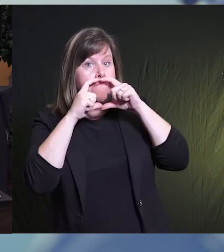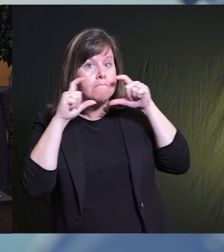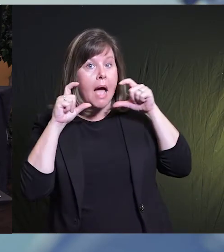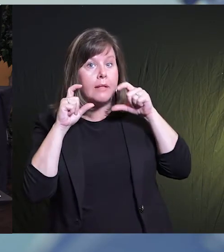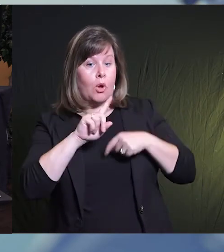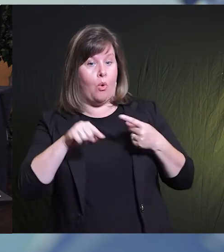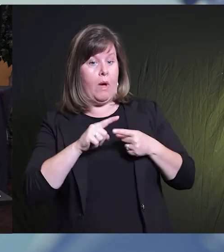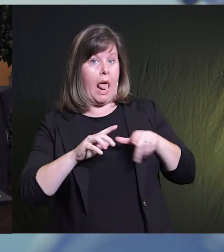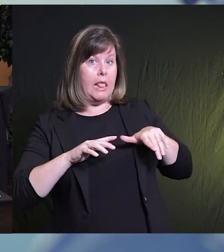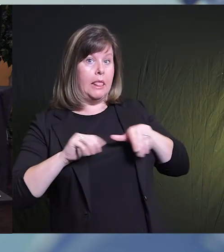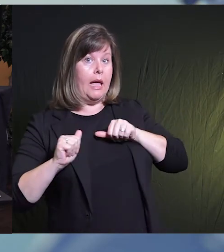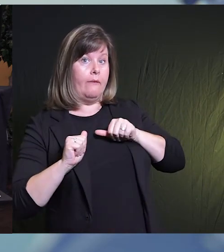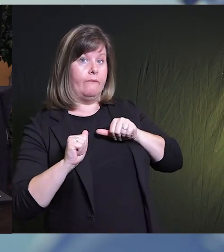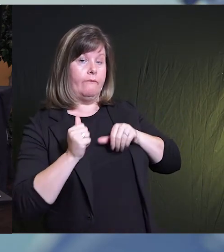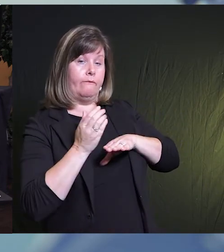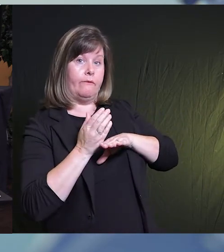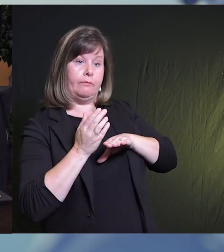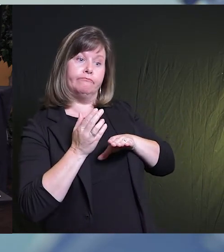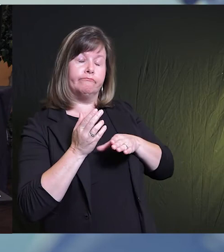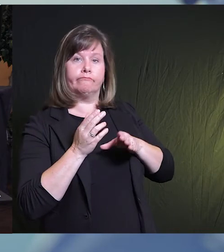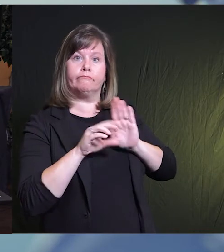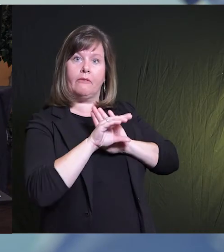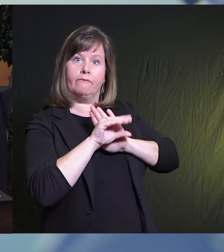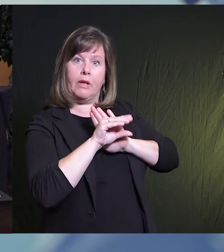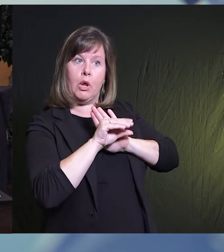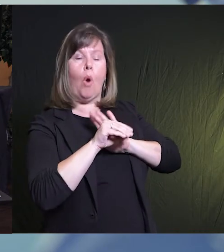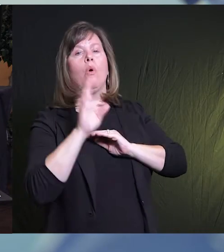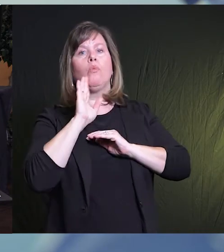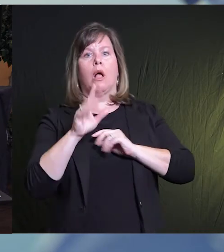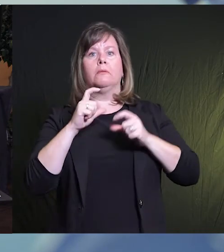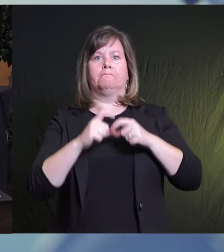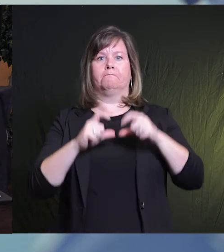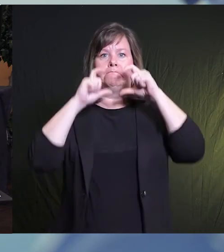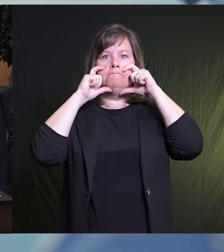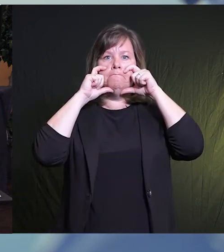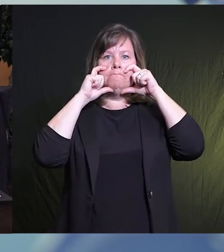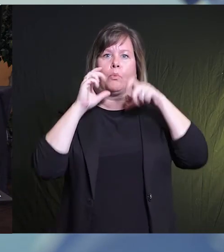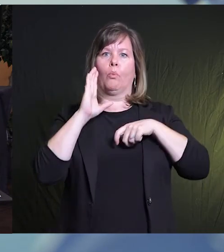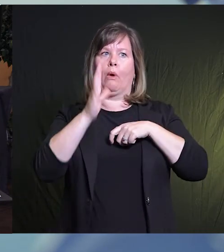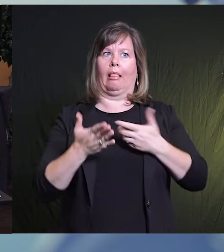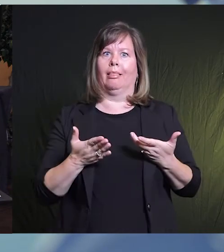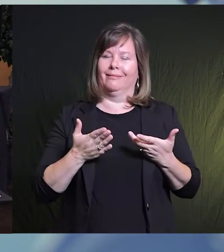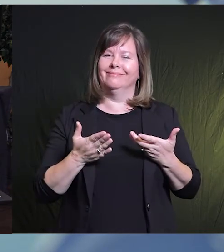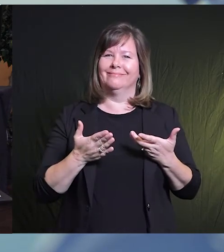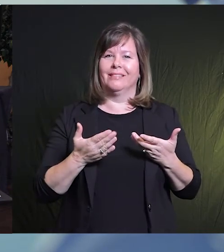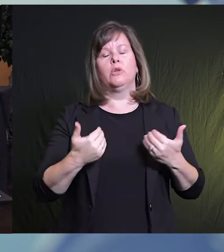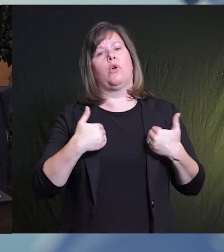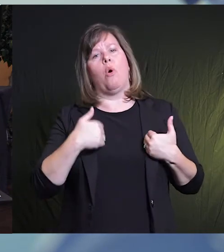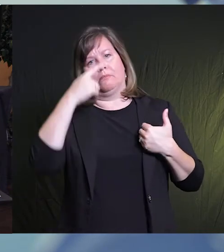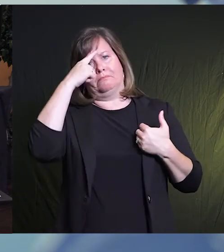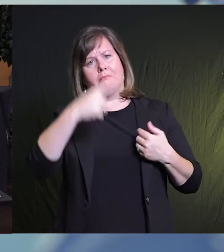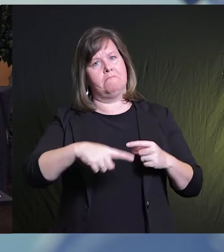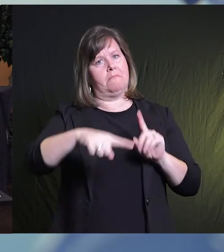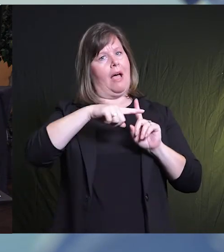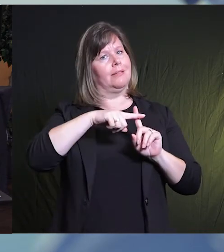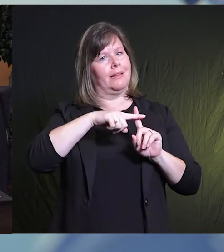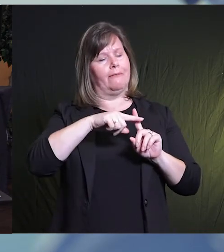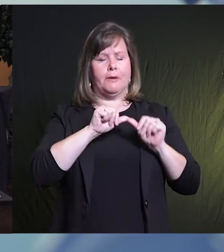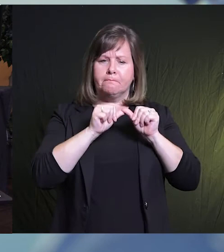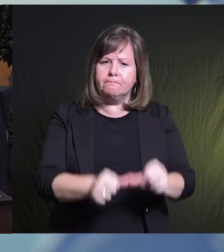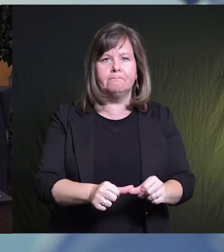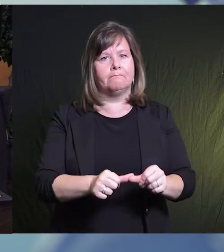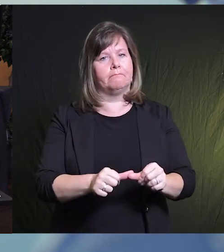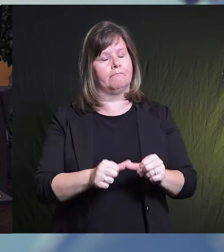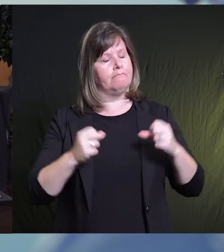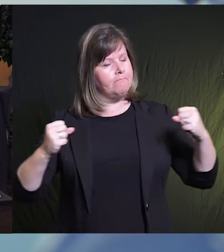mask on here as soon as I'll leave the studio here in a moment and gonna continue on with my day and I hope that you all do with a positive attitude and